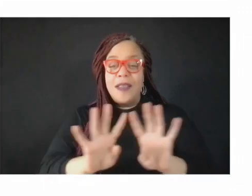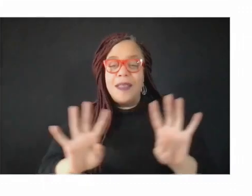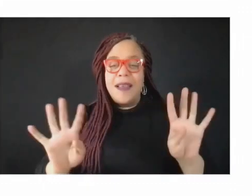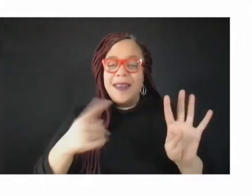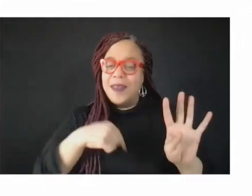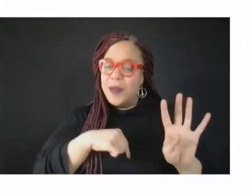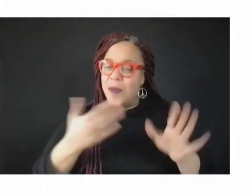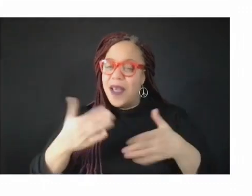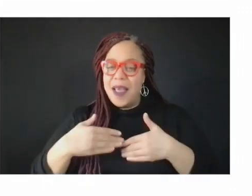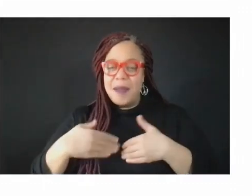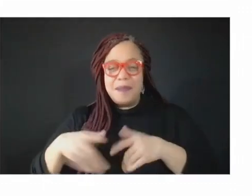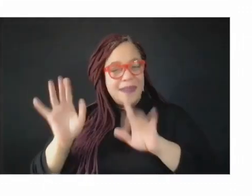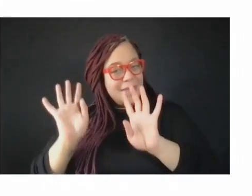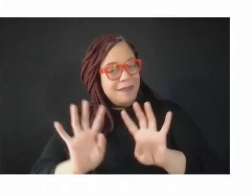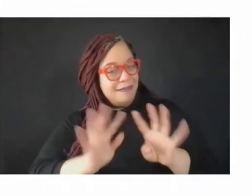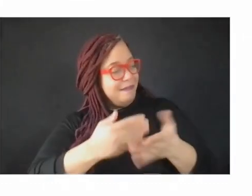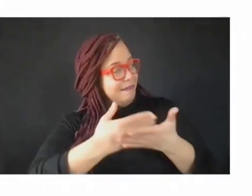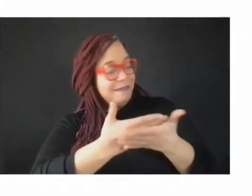pandemic. Next.